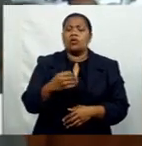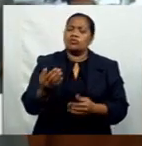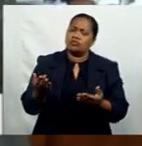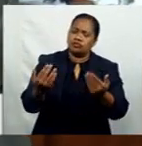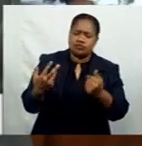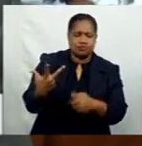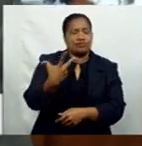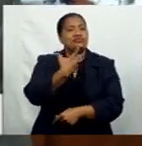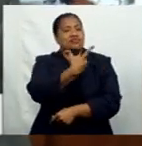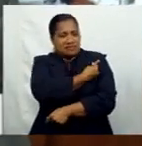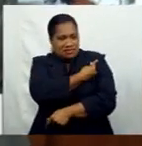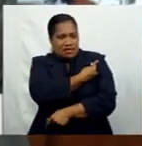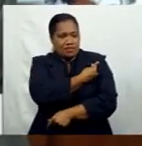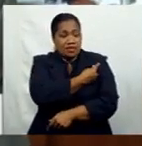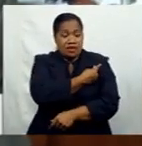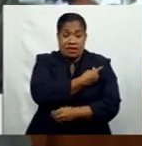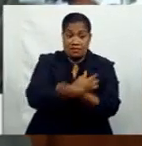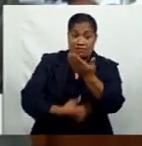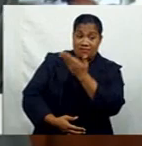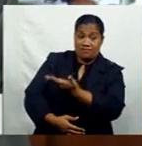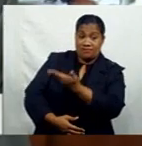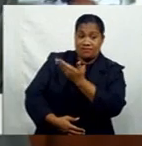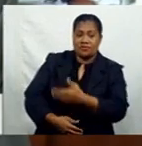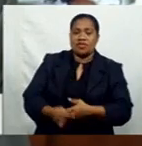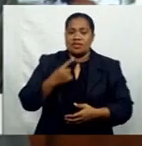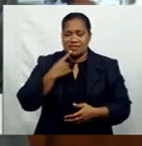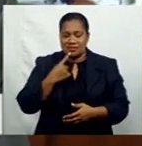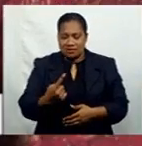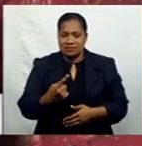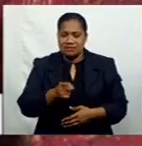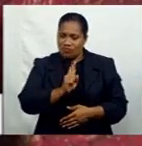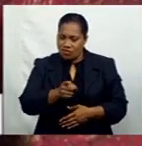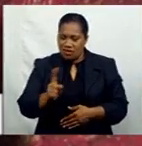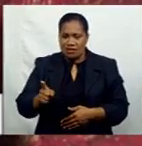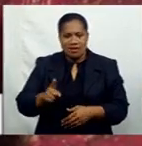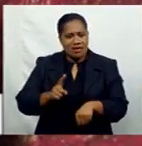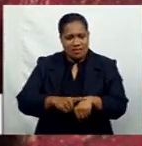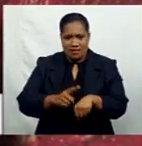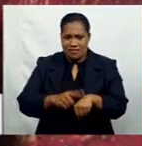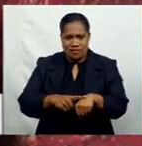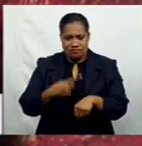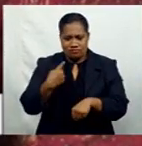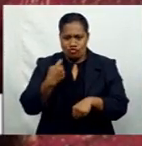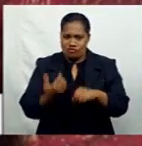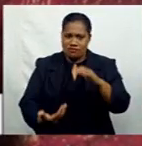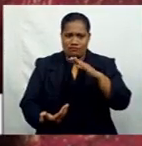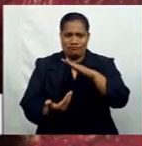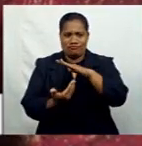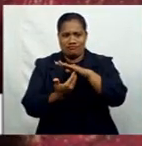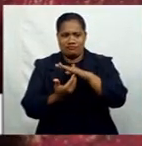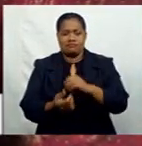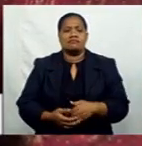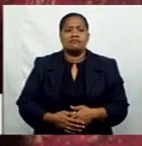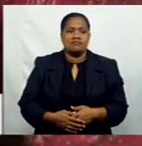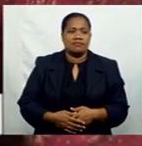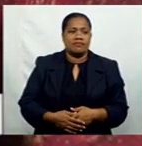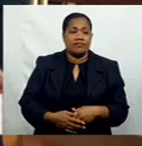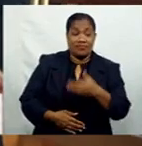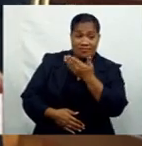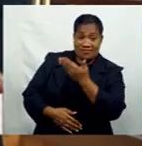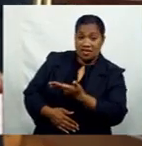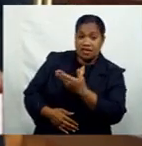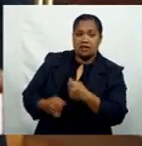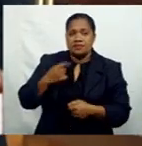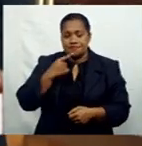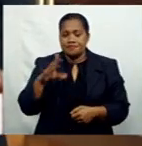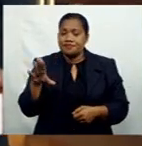and Reverend Vuniswai has warned that time is running out. Church Secretary Reverend Iliessa Naivalu says apart from